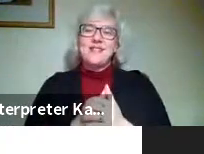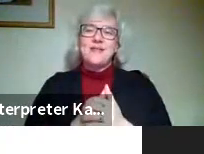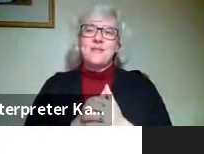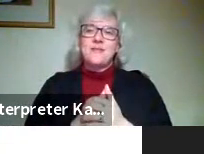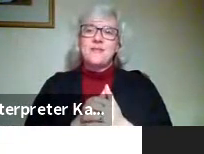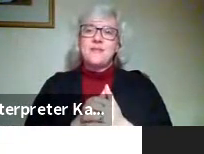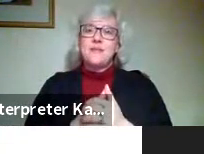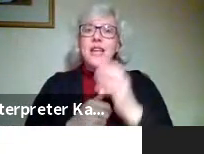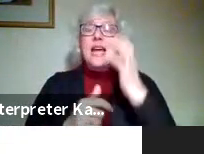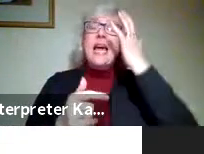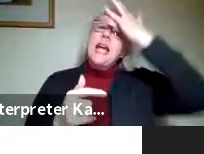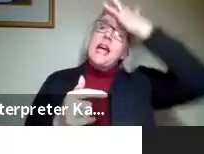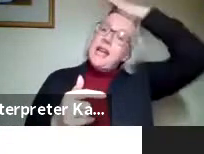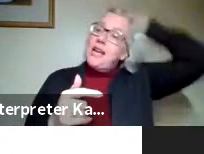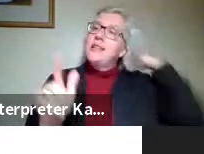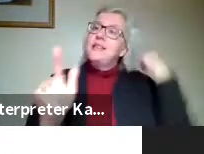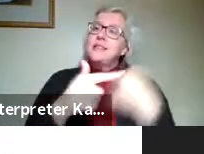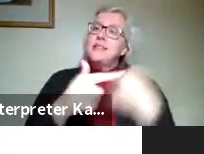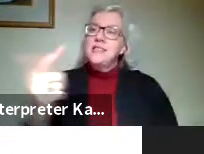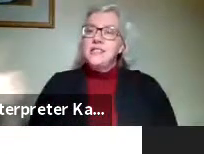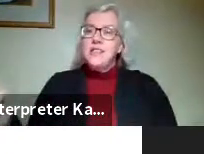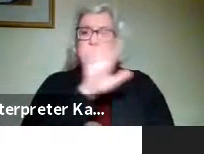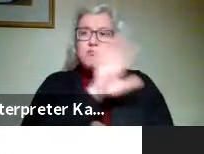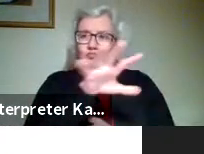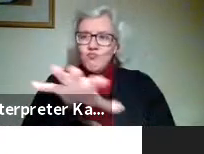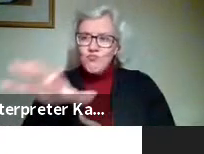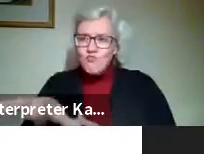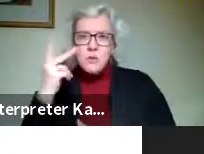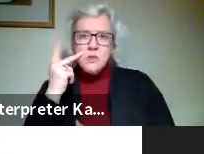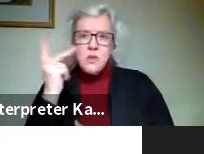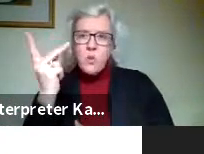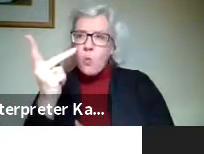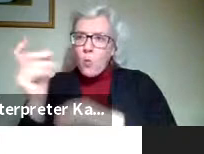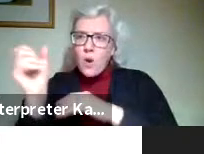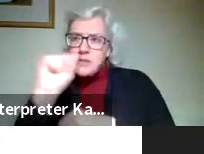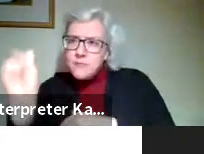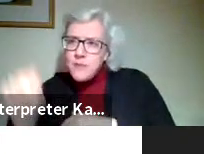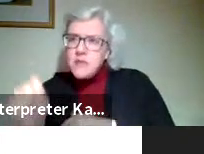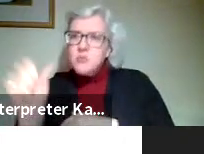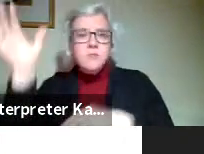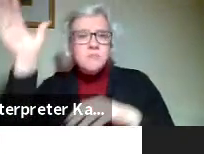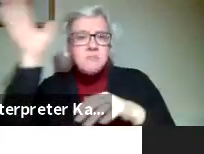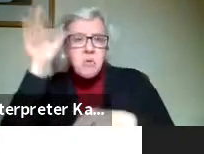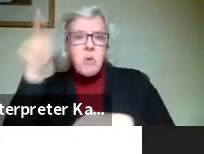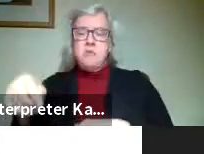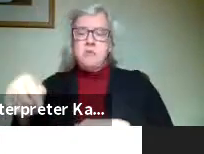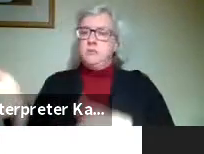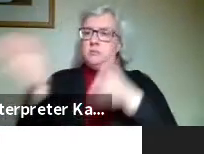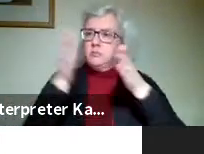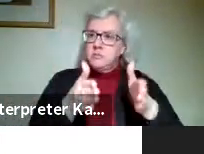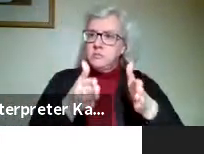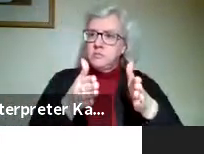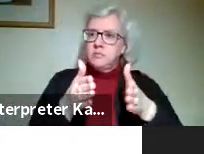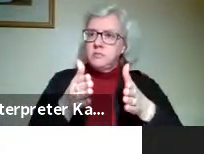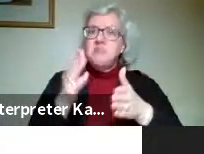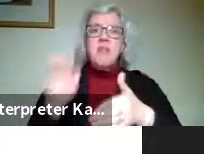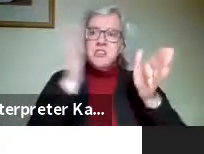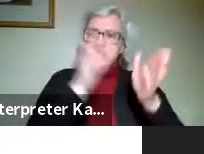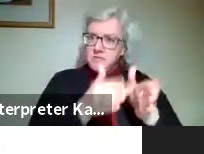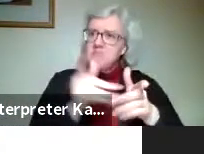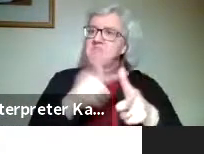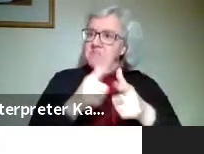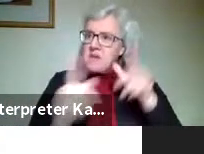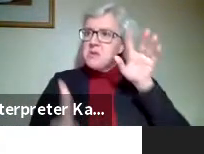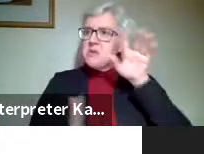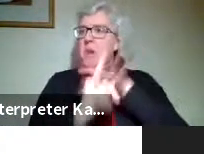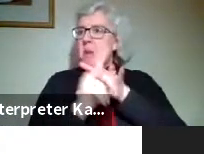It rotated between the different campuses. So we'd see it one semester on the Elkhorn campus, or one year on the Elkhorn campus. The next year, it